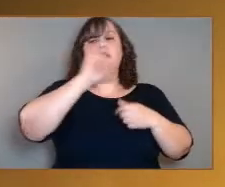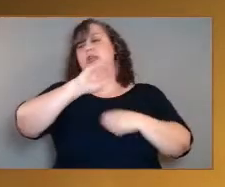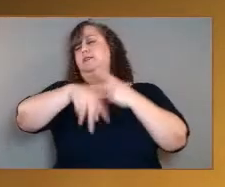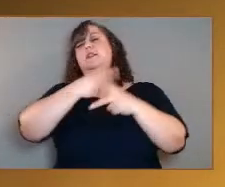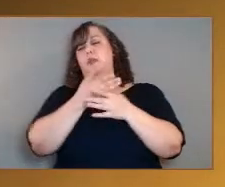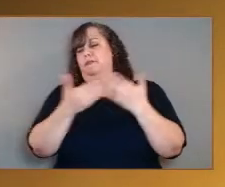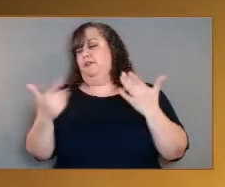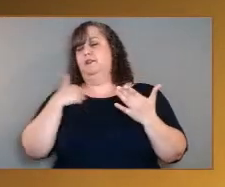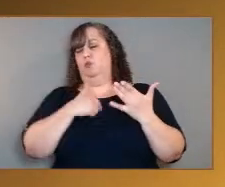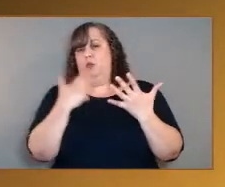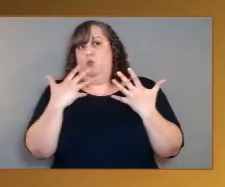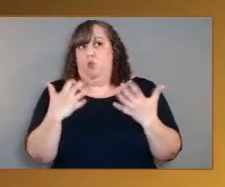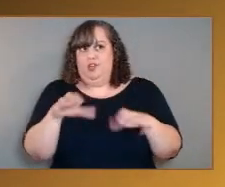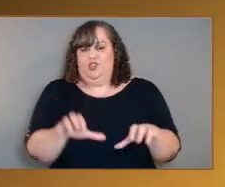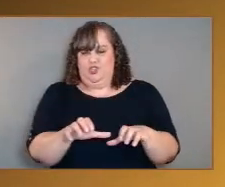are.